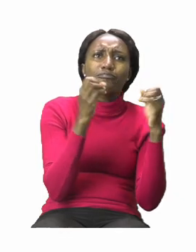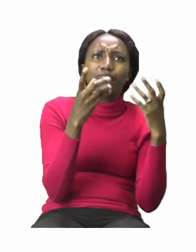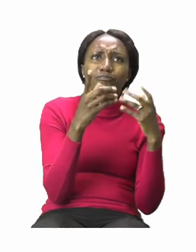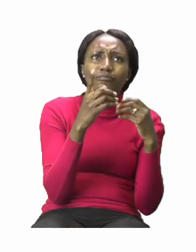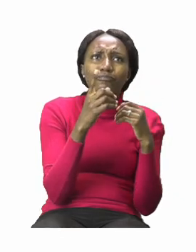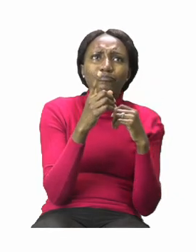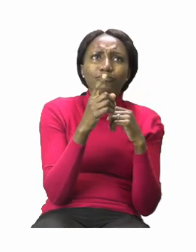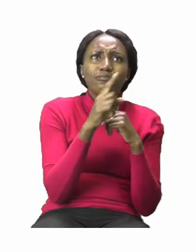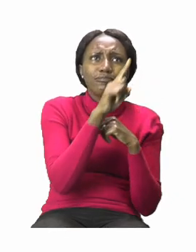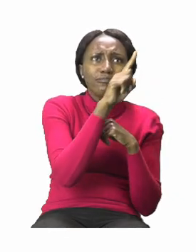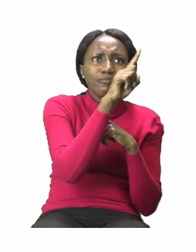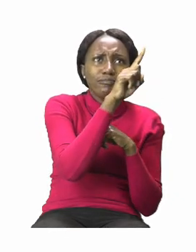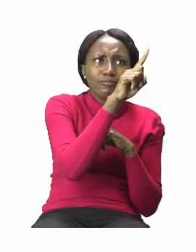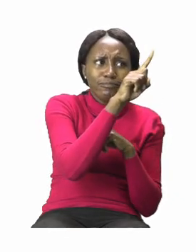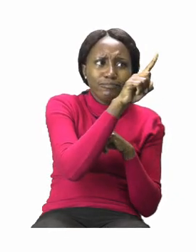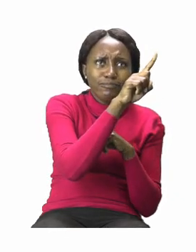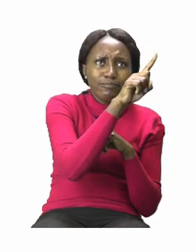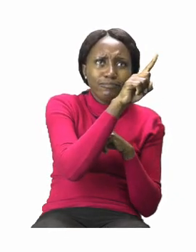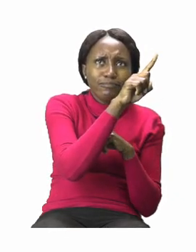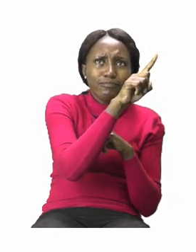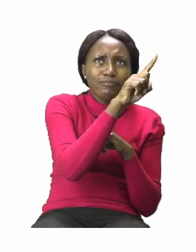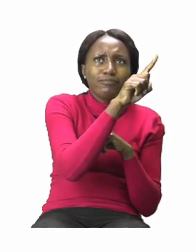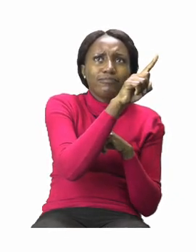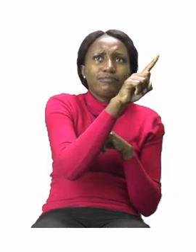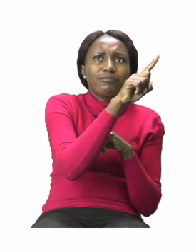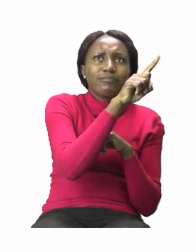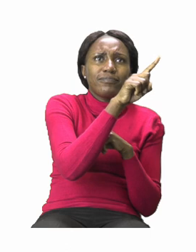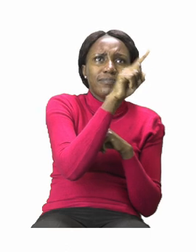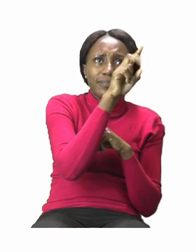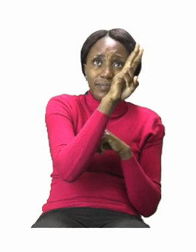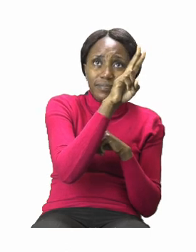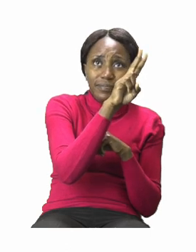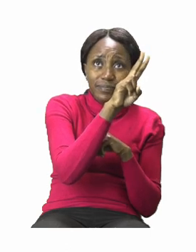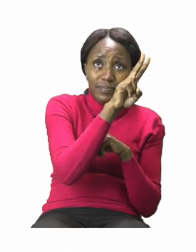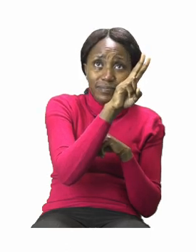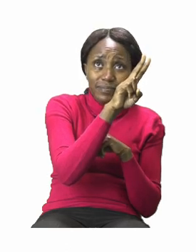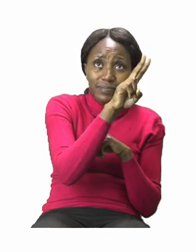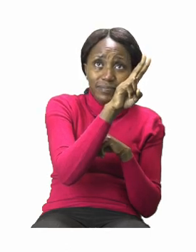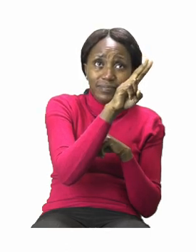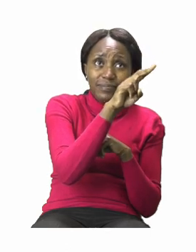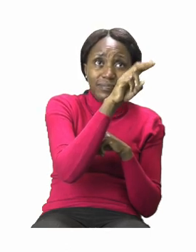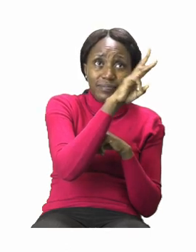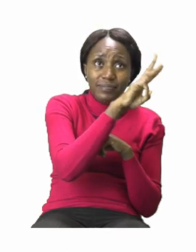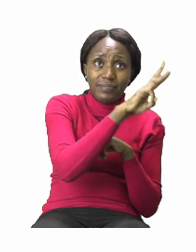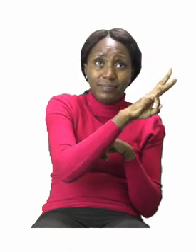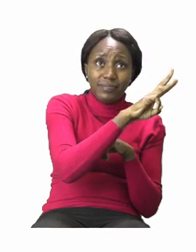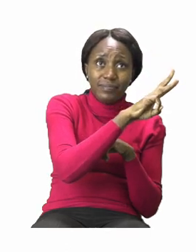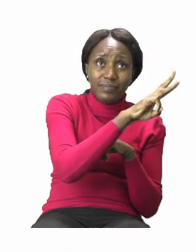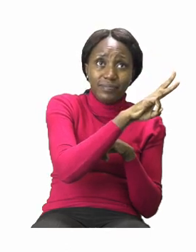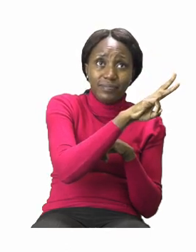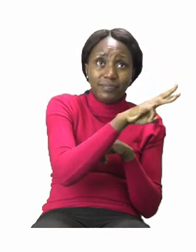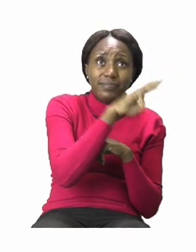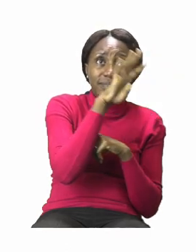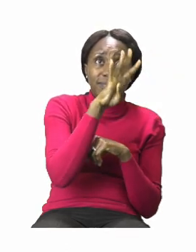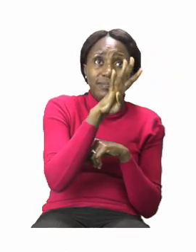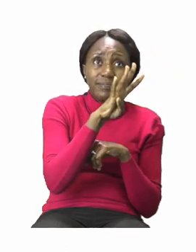houses inside. We have one, two, three,